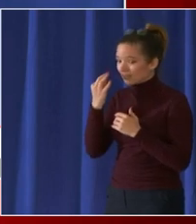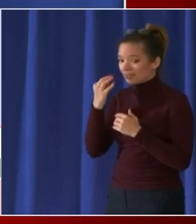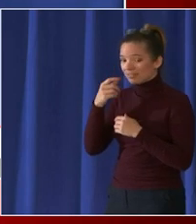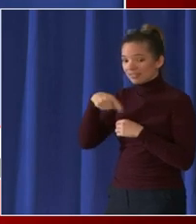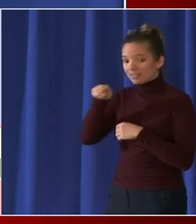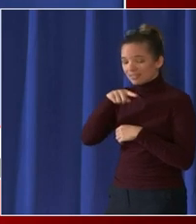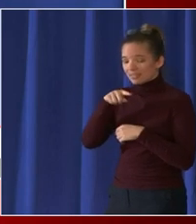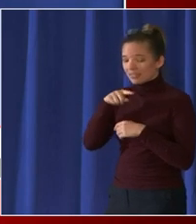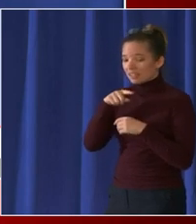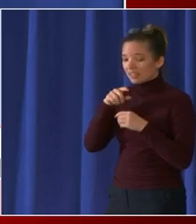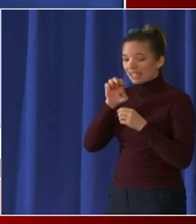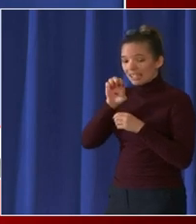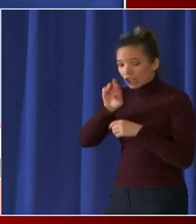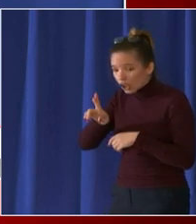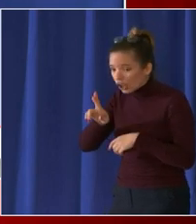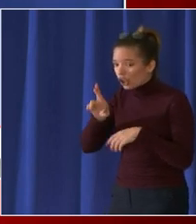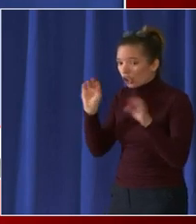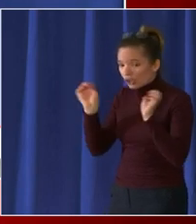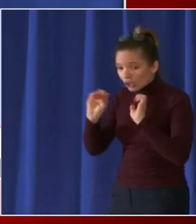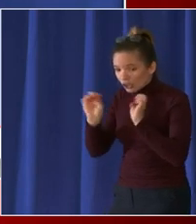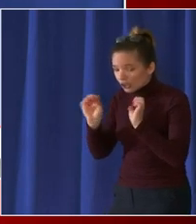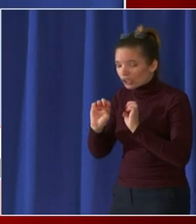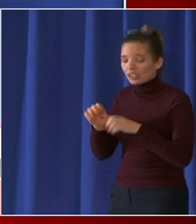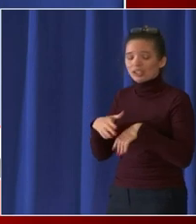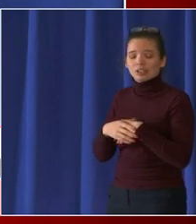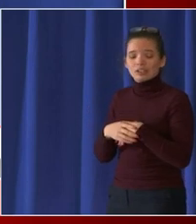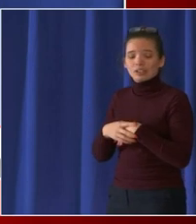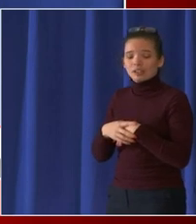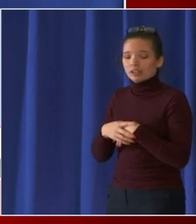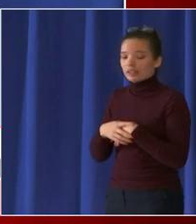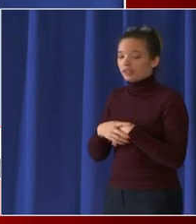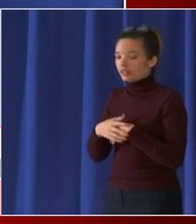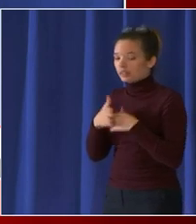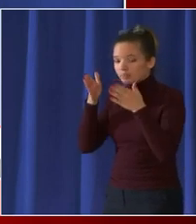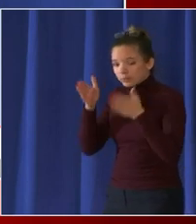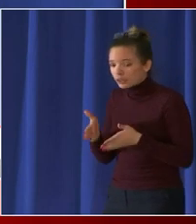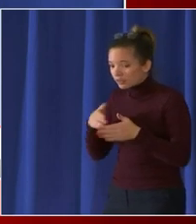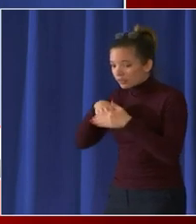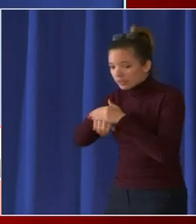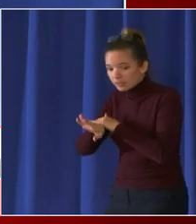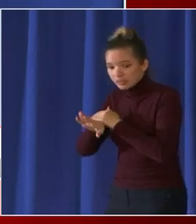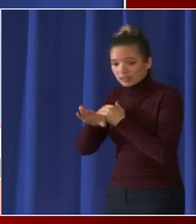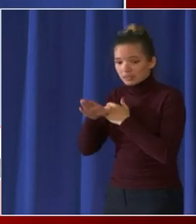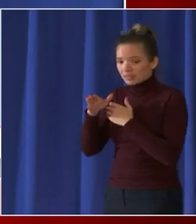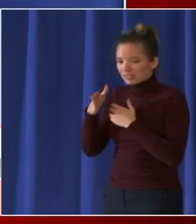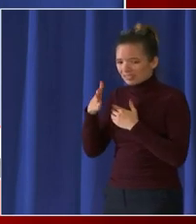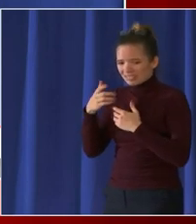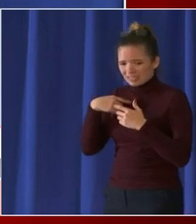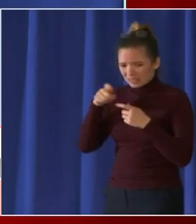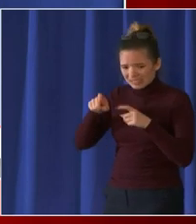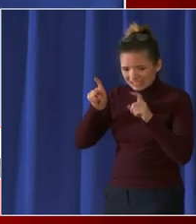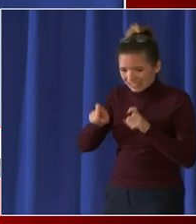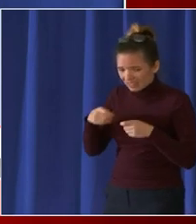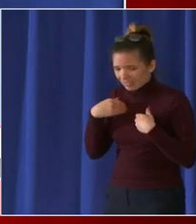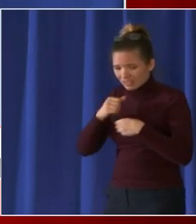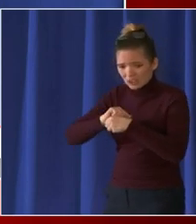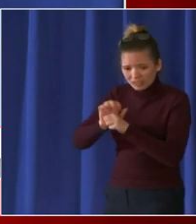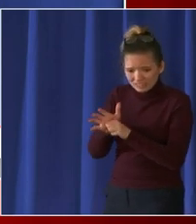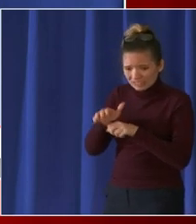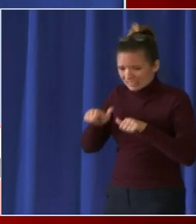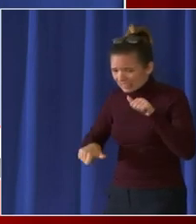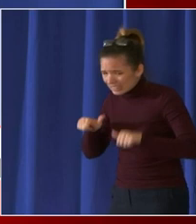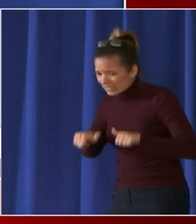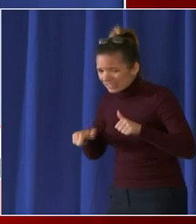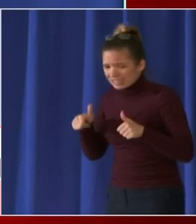er uh that may just you know may test positive may have come in just because they were concerned and then were discharged a few hours later and how many